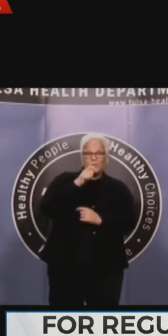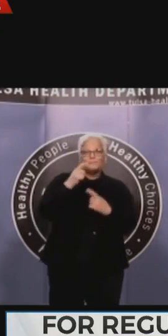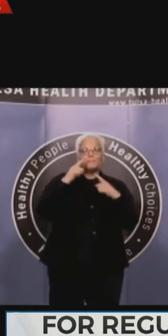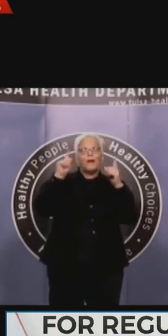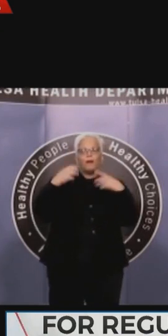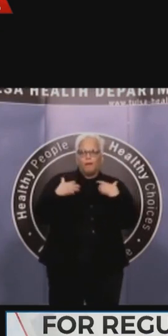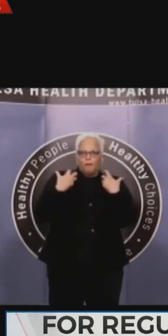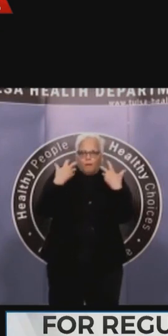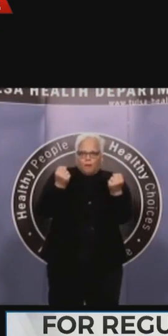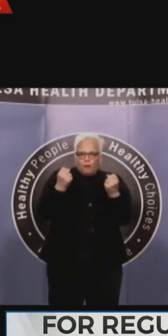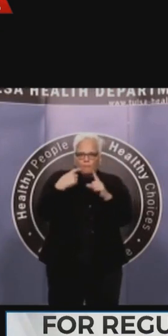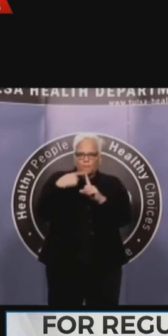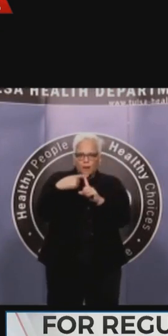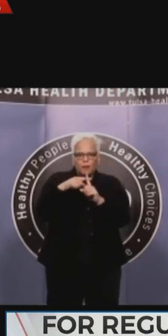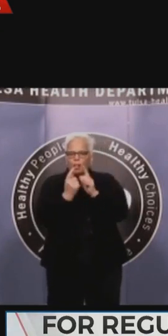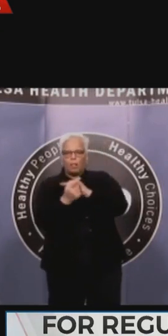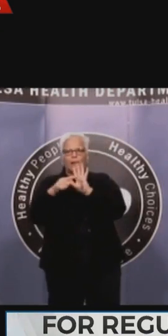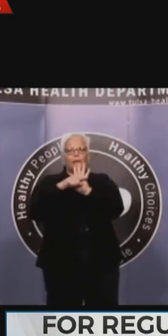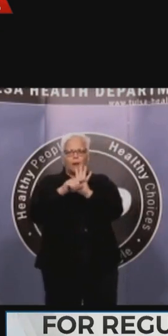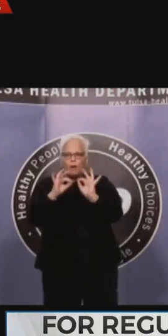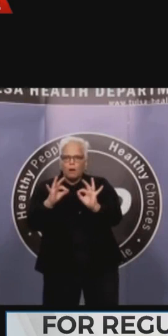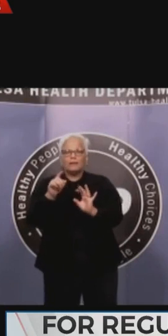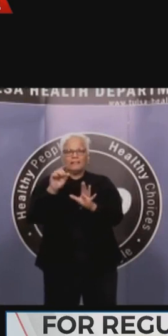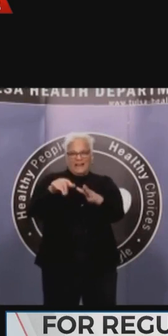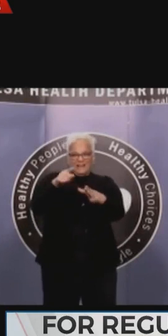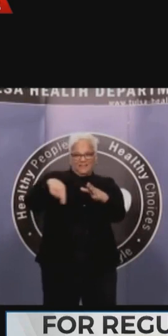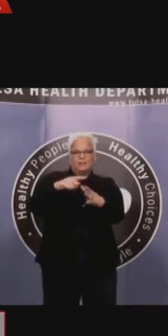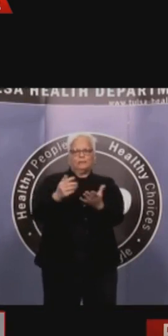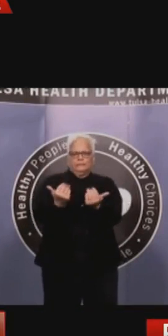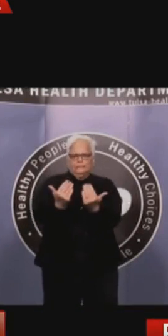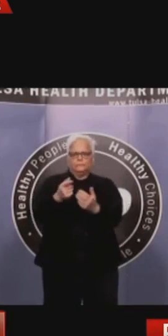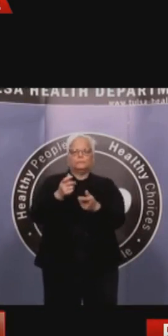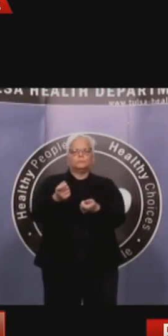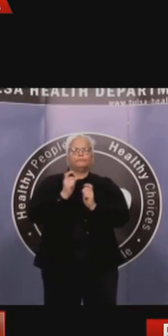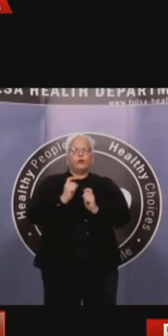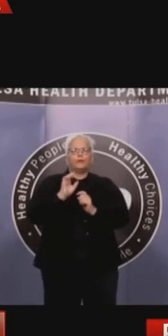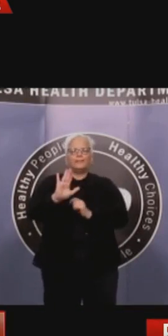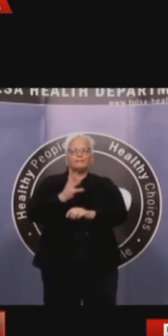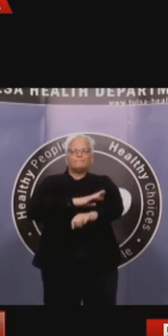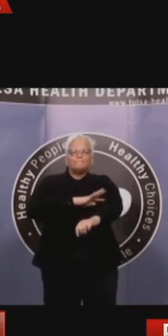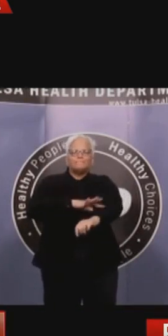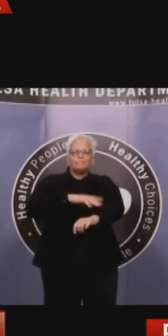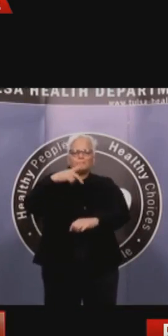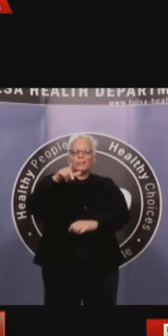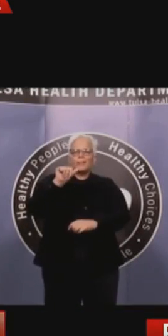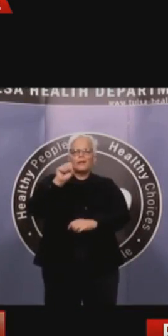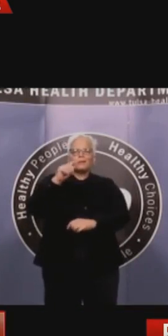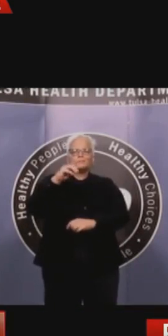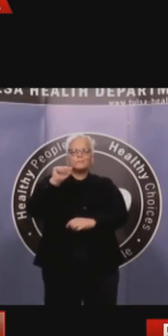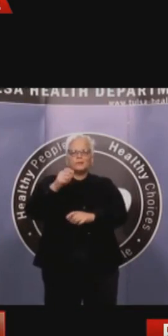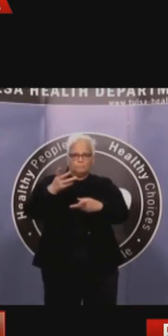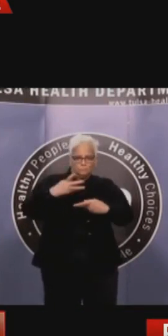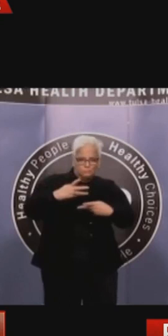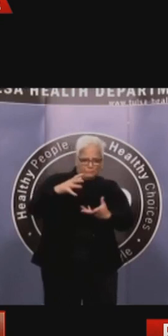who their children have been putting up art in their windows. And they've been, so others have picked up on that. And so as